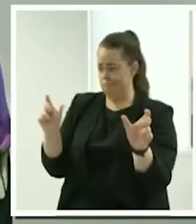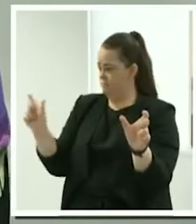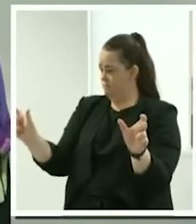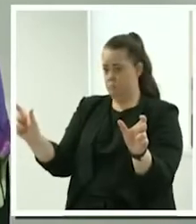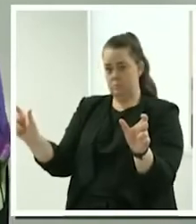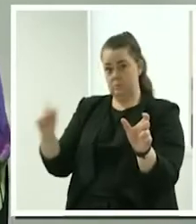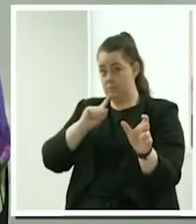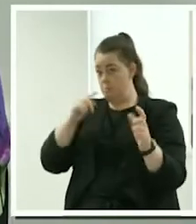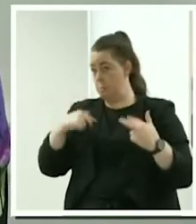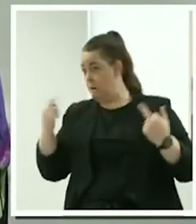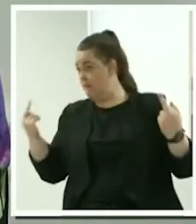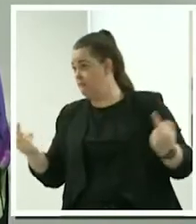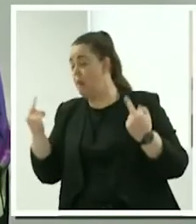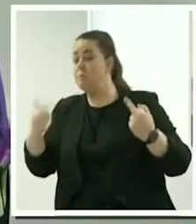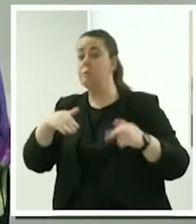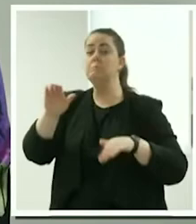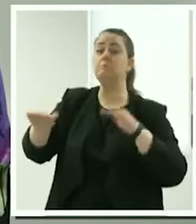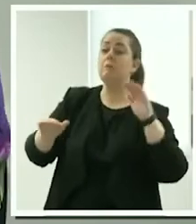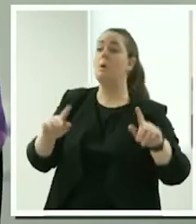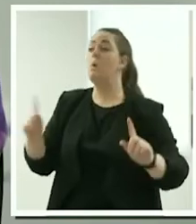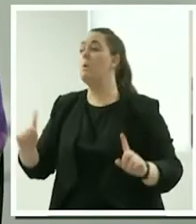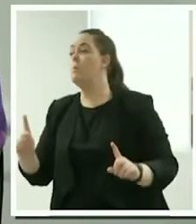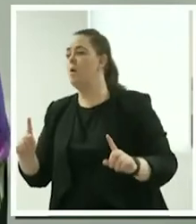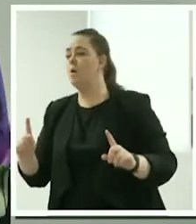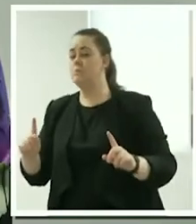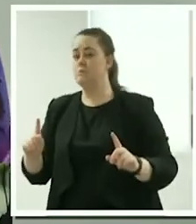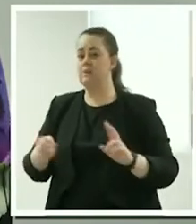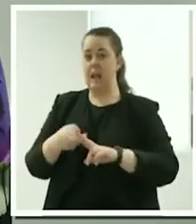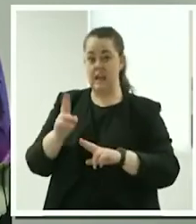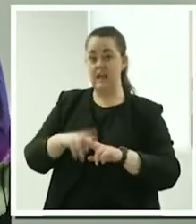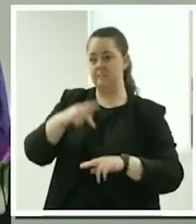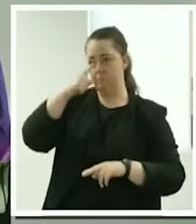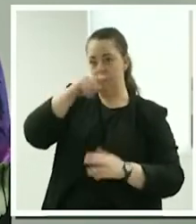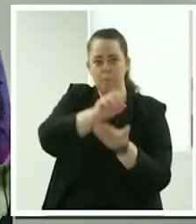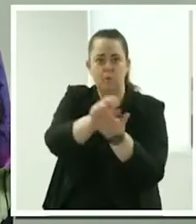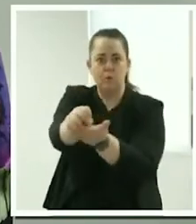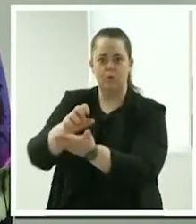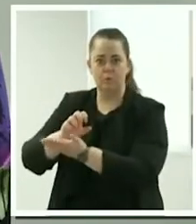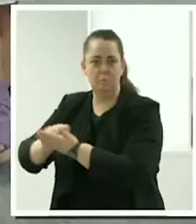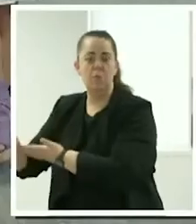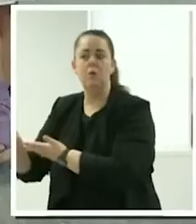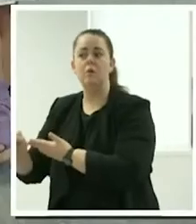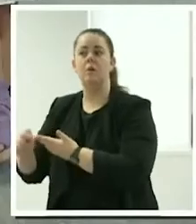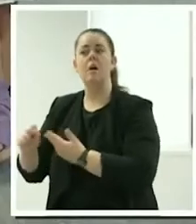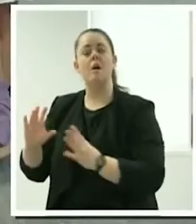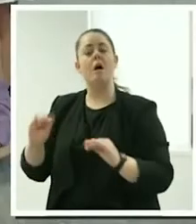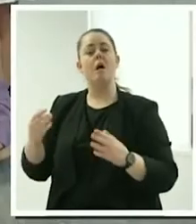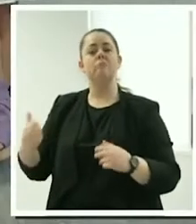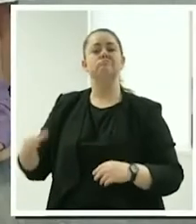hours is going to be in demand and you'll have to make yourself more available. Suzanne?